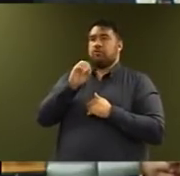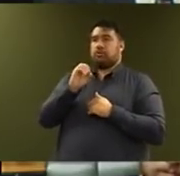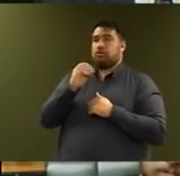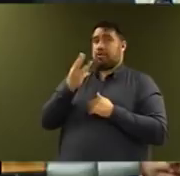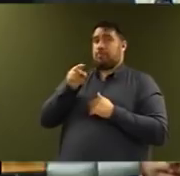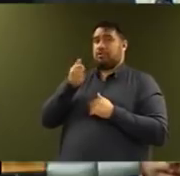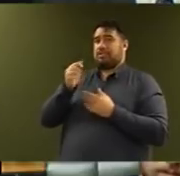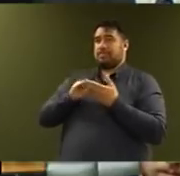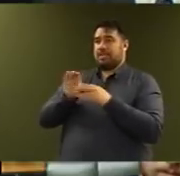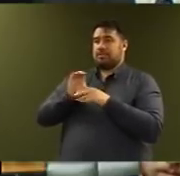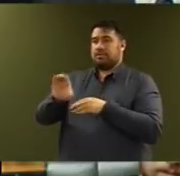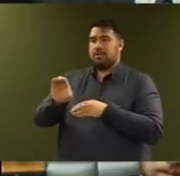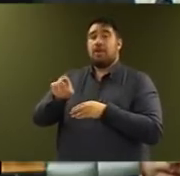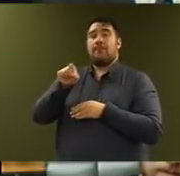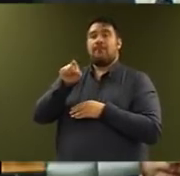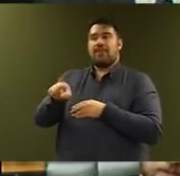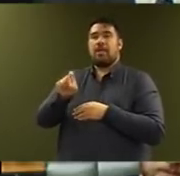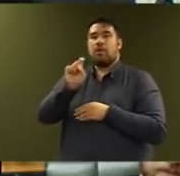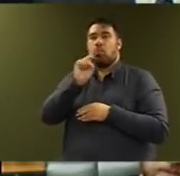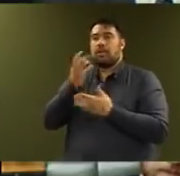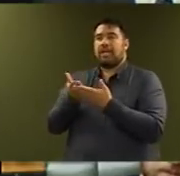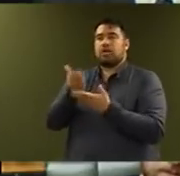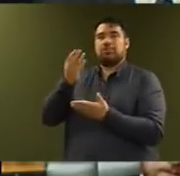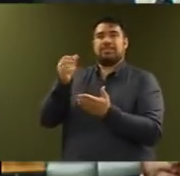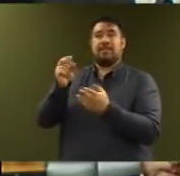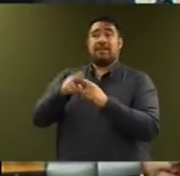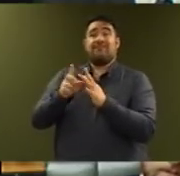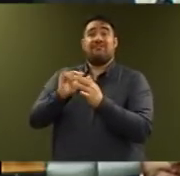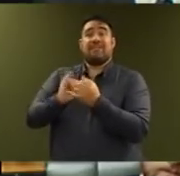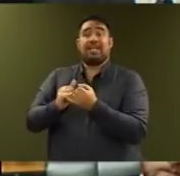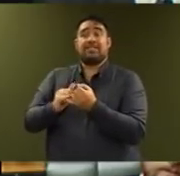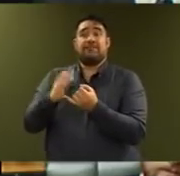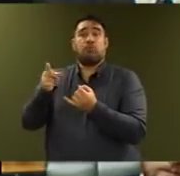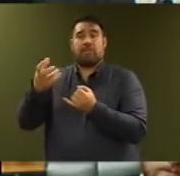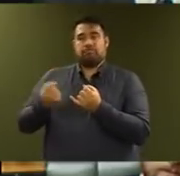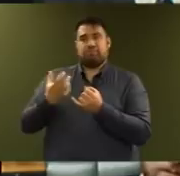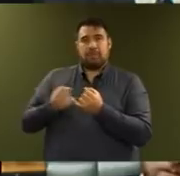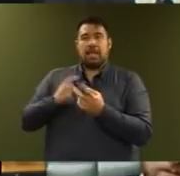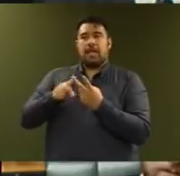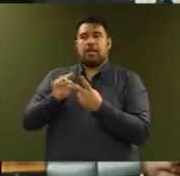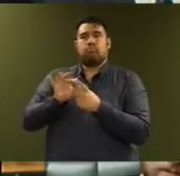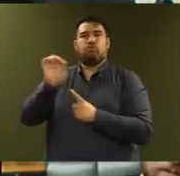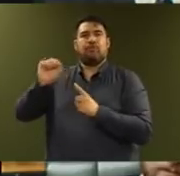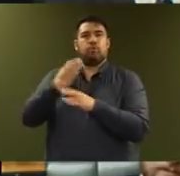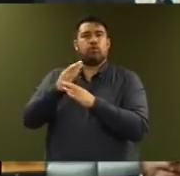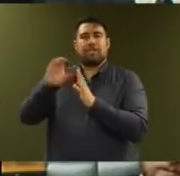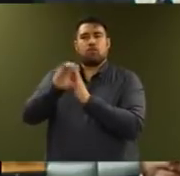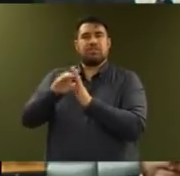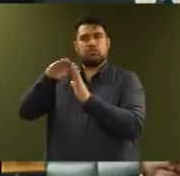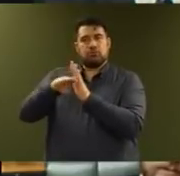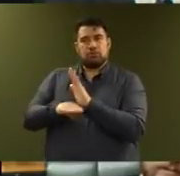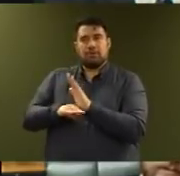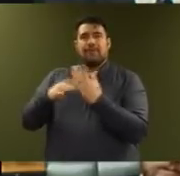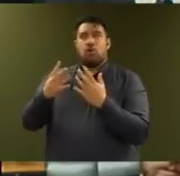8.9% catch-up increase in fees and improved working conditions for over 1,400